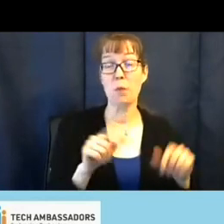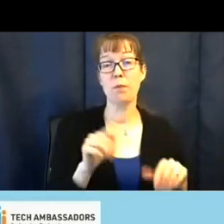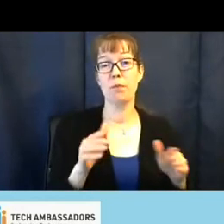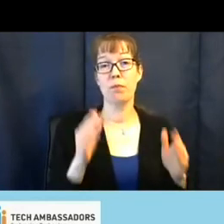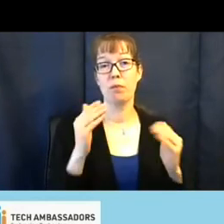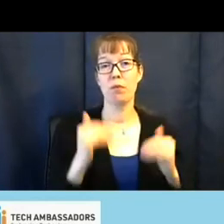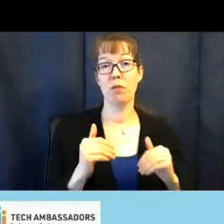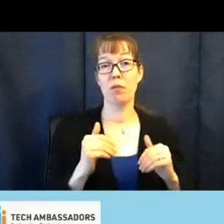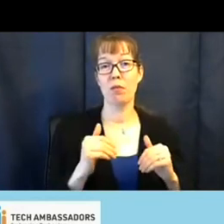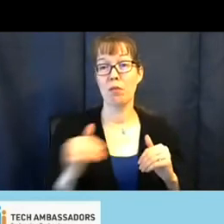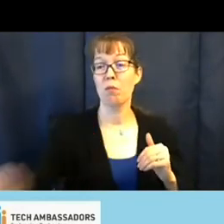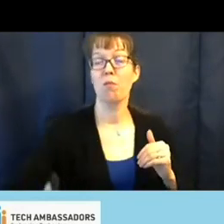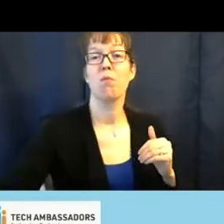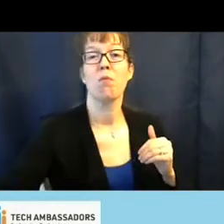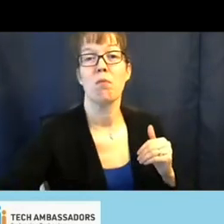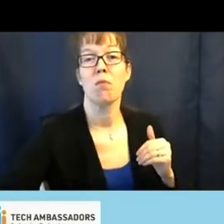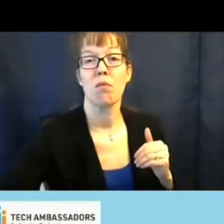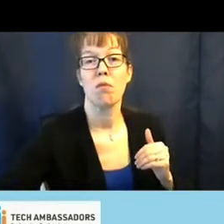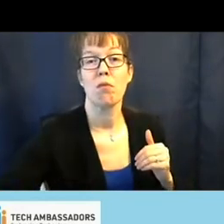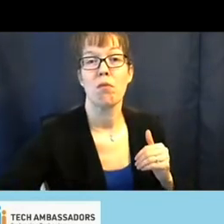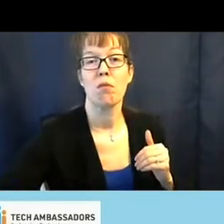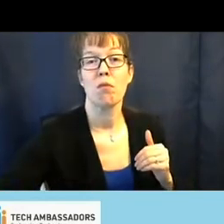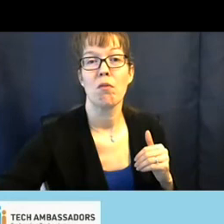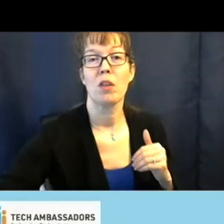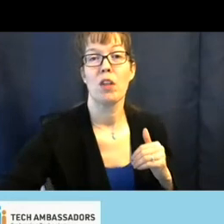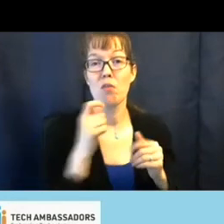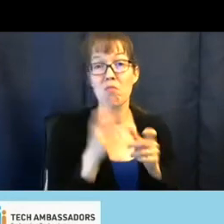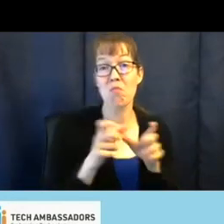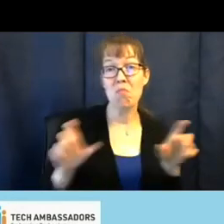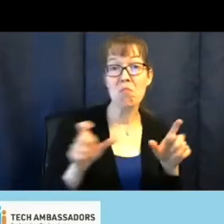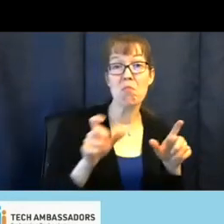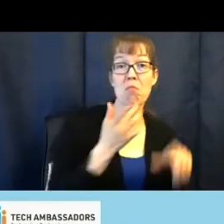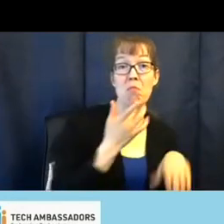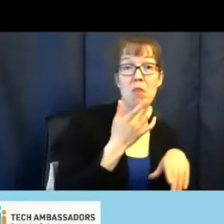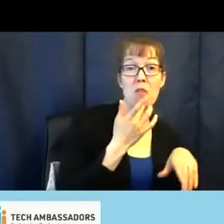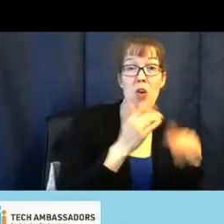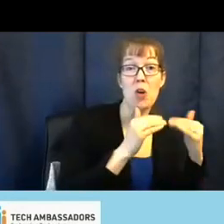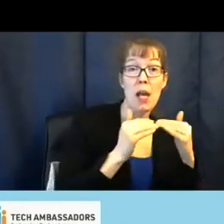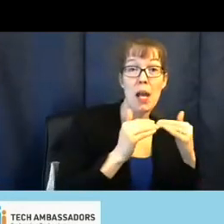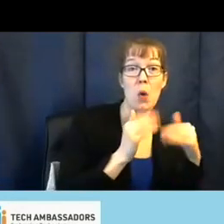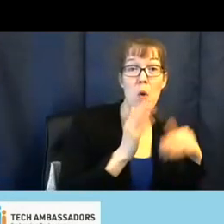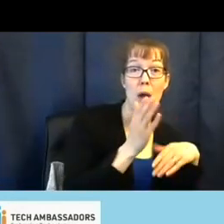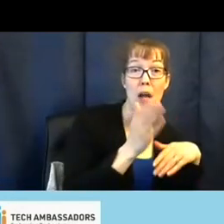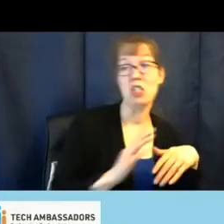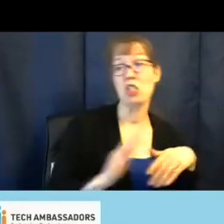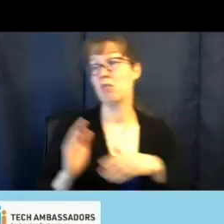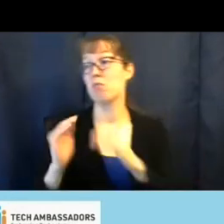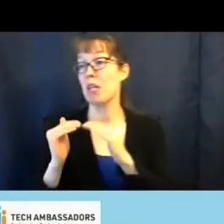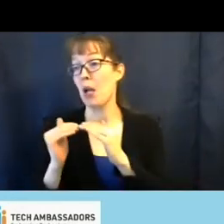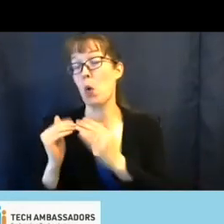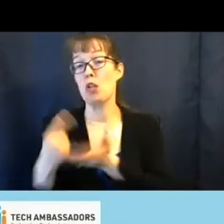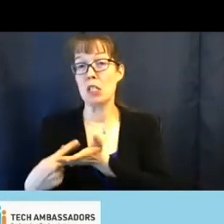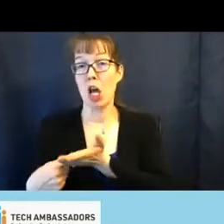between presentation and discussion. Most people said they would prefer equal parts presentation and discussion. And then